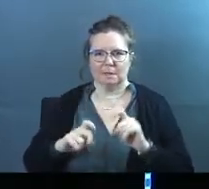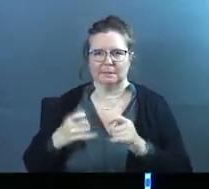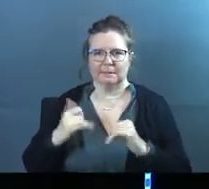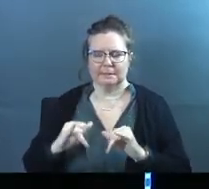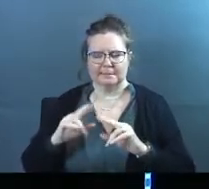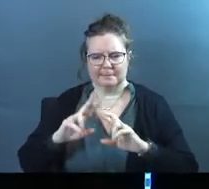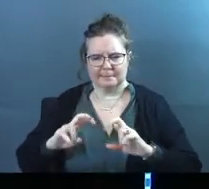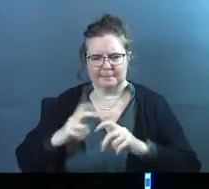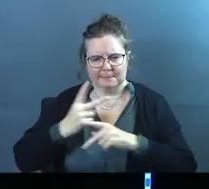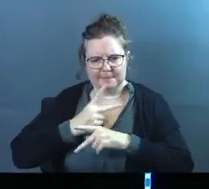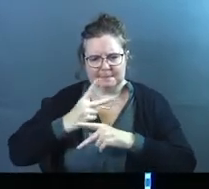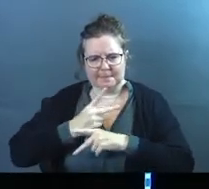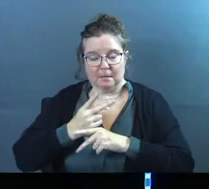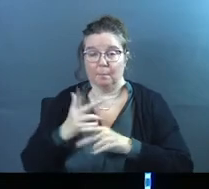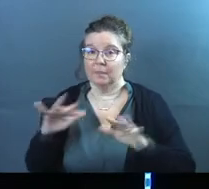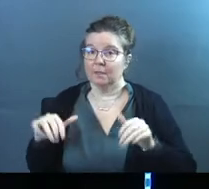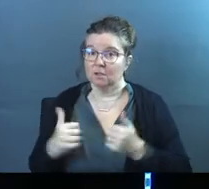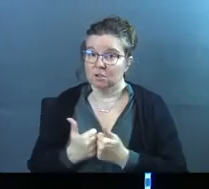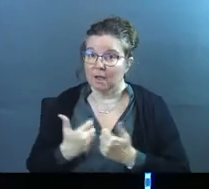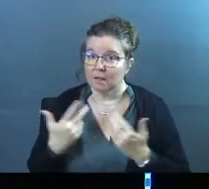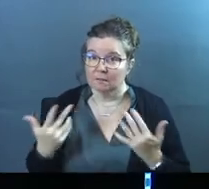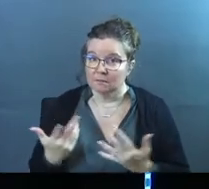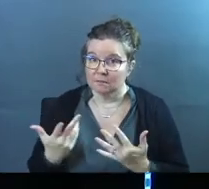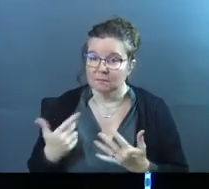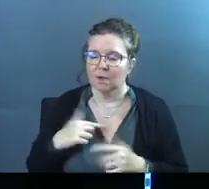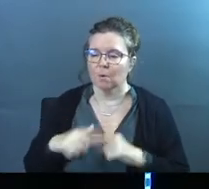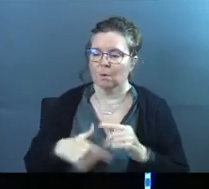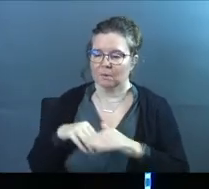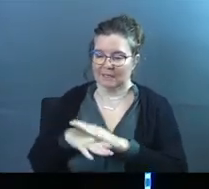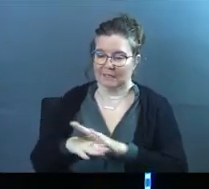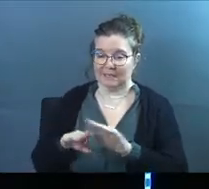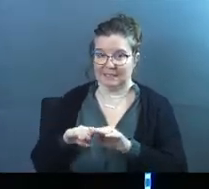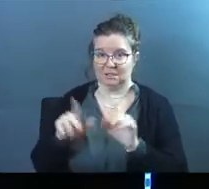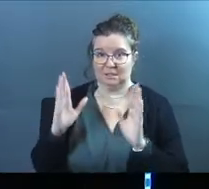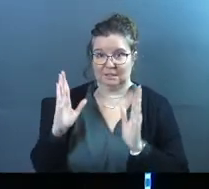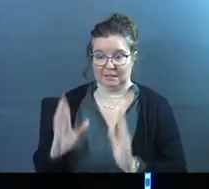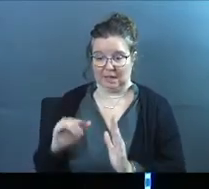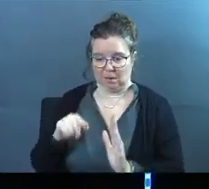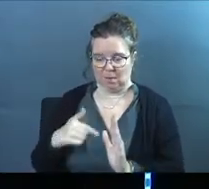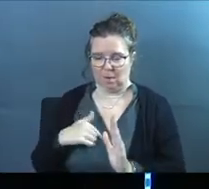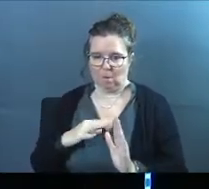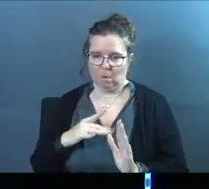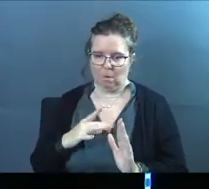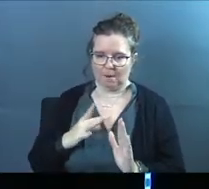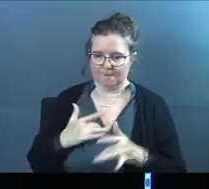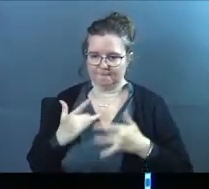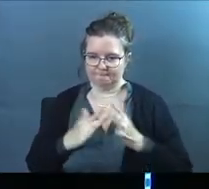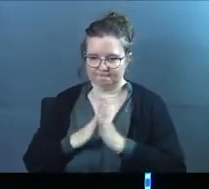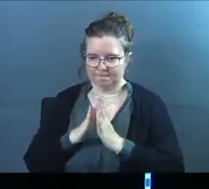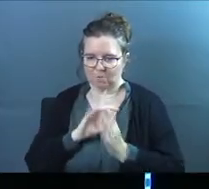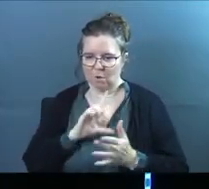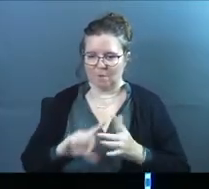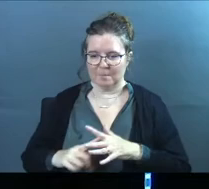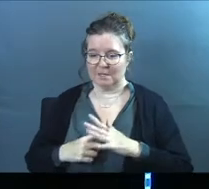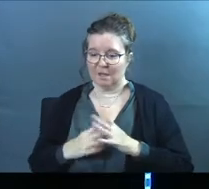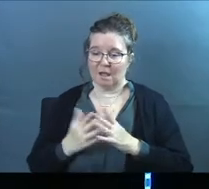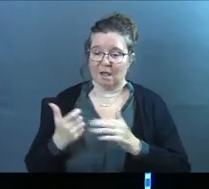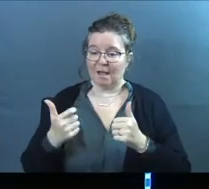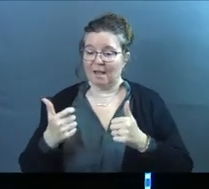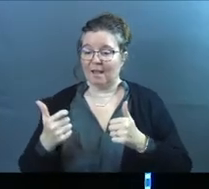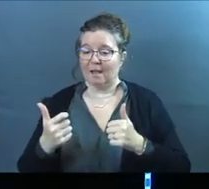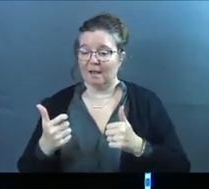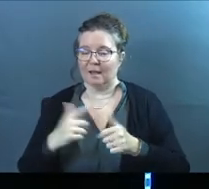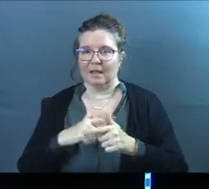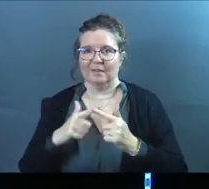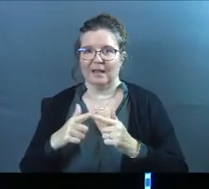out, and the challenge is, is when we get into this stage, we're like, oh, I'm on fire for the Lord from the beginning to start, and it's all good,